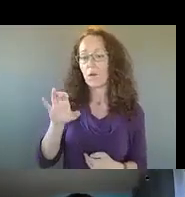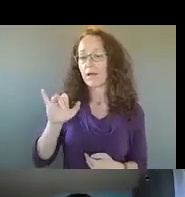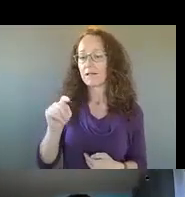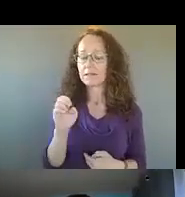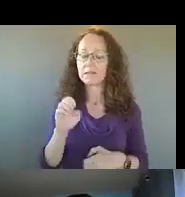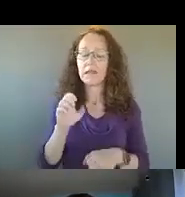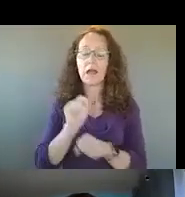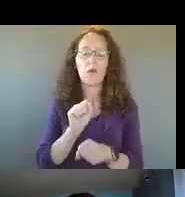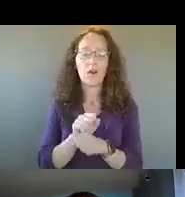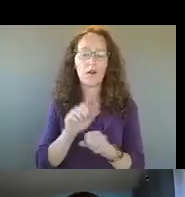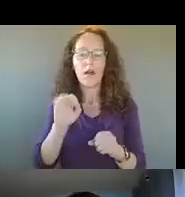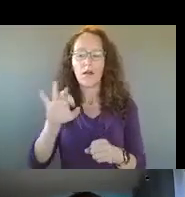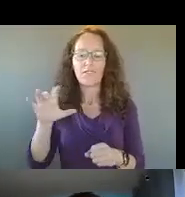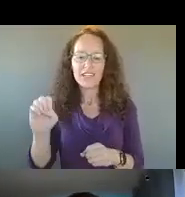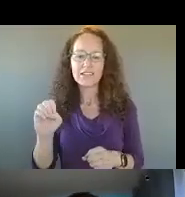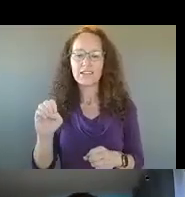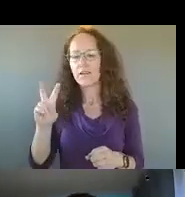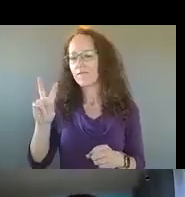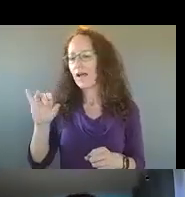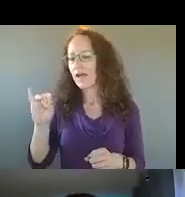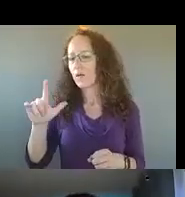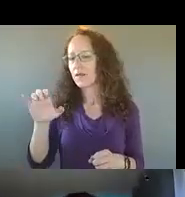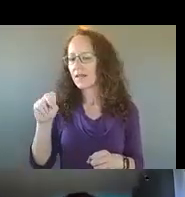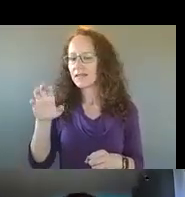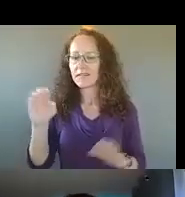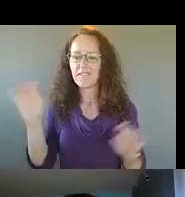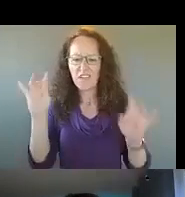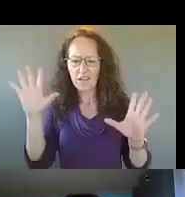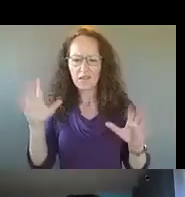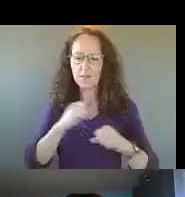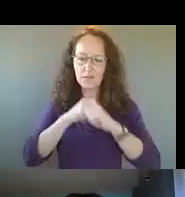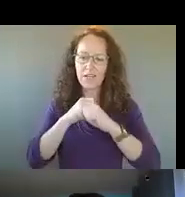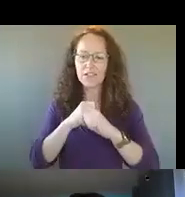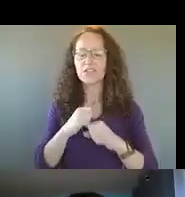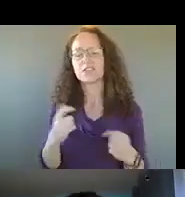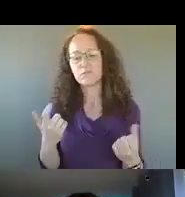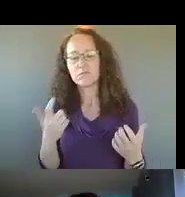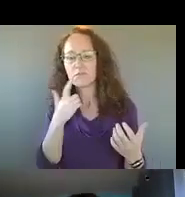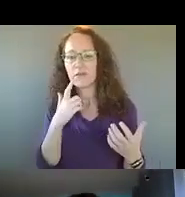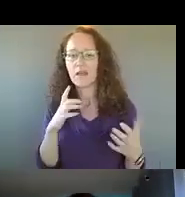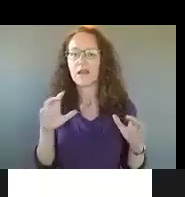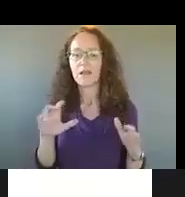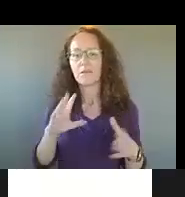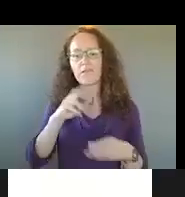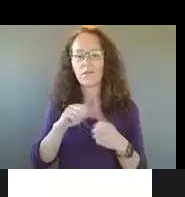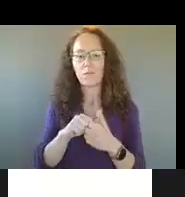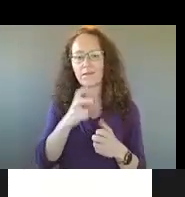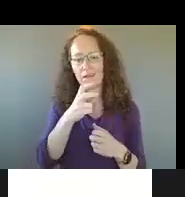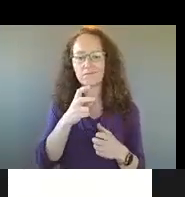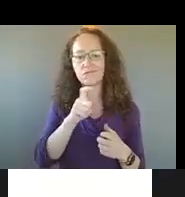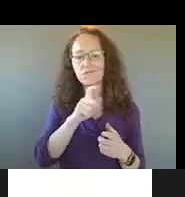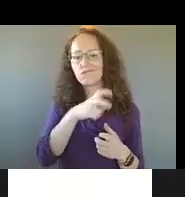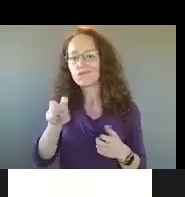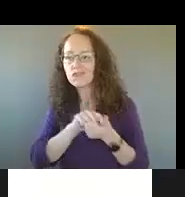the project manager of the Transforming Community Safety work, and I welcome you all here. So